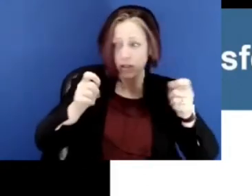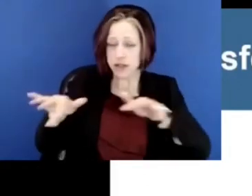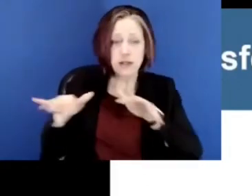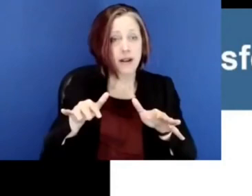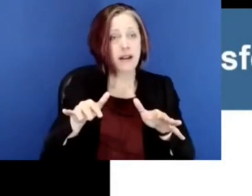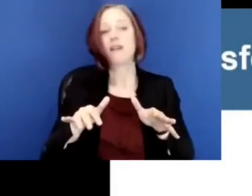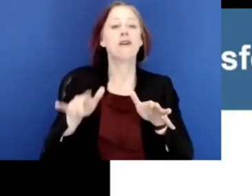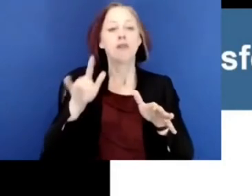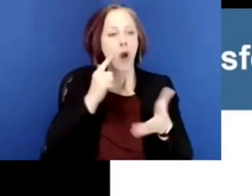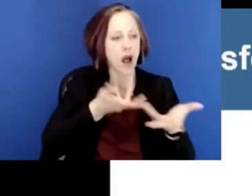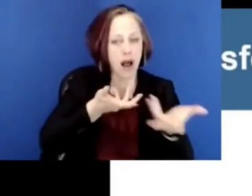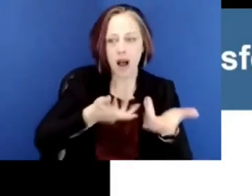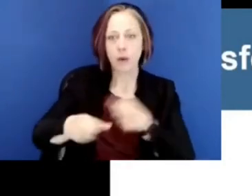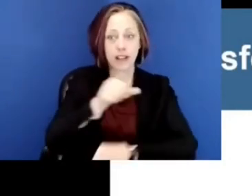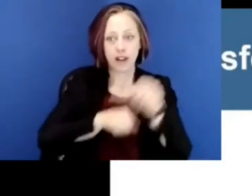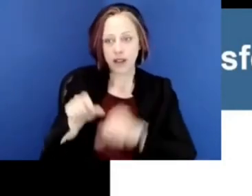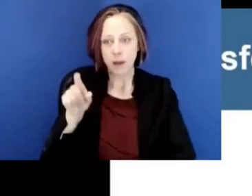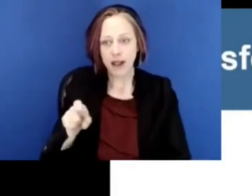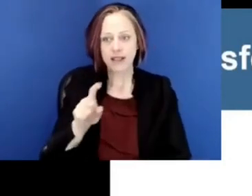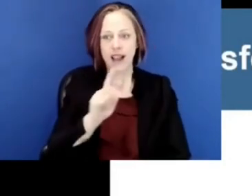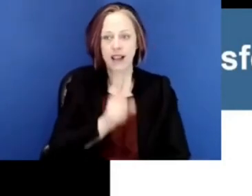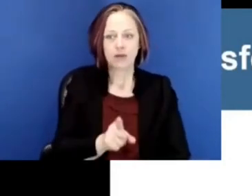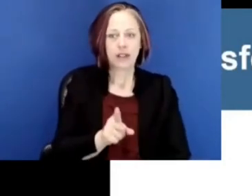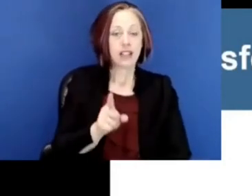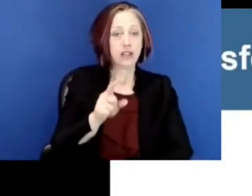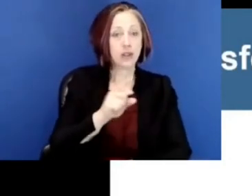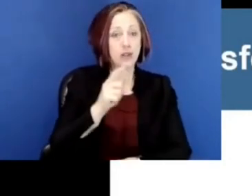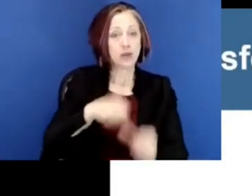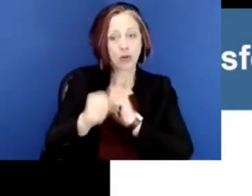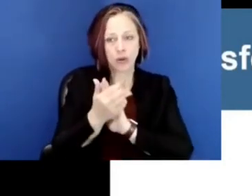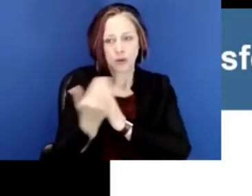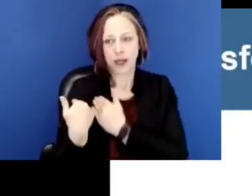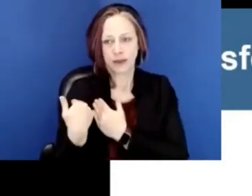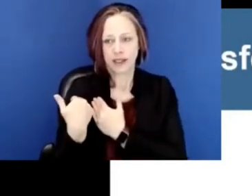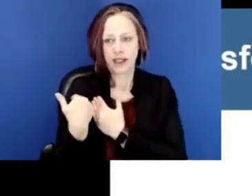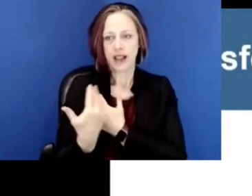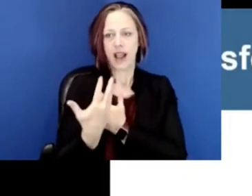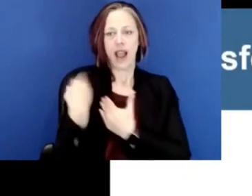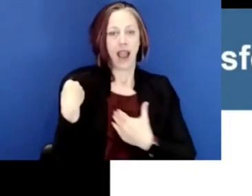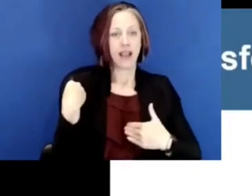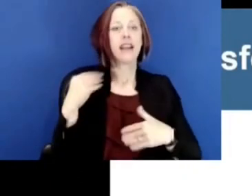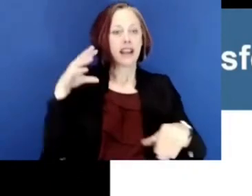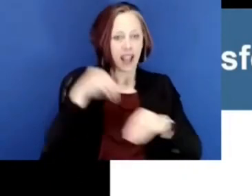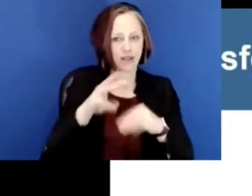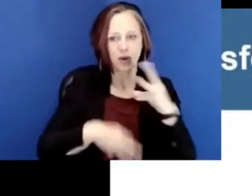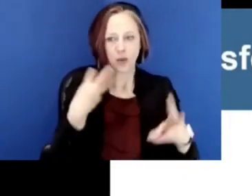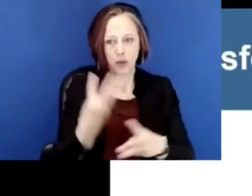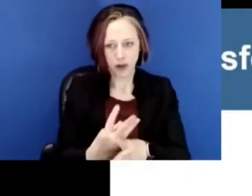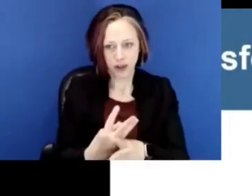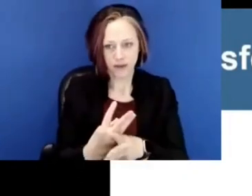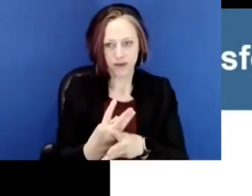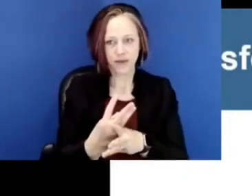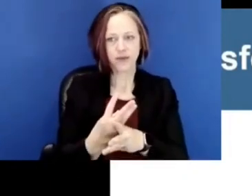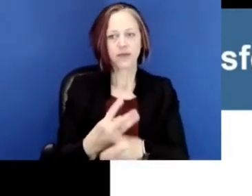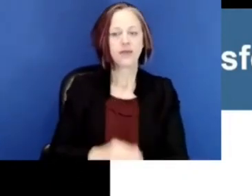managing and coping, for interacting with each other, for taking social responsibility and engaging in the world, which gives them